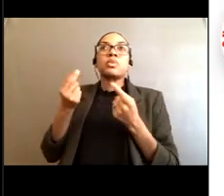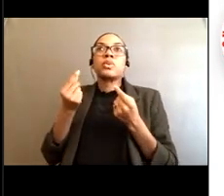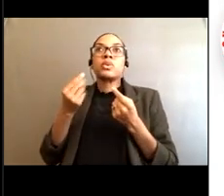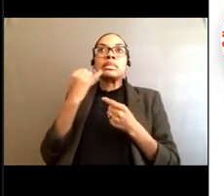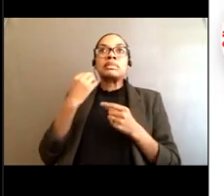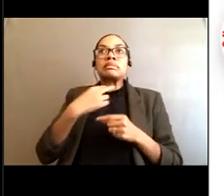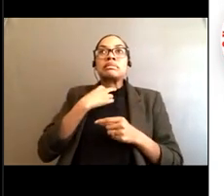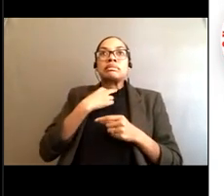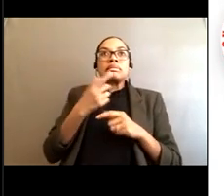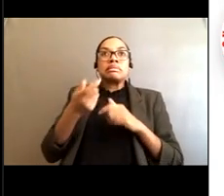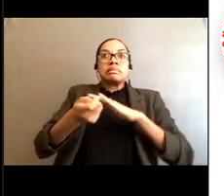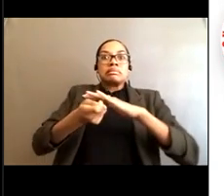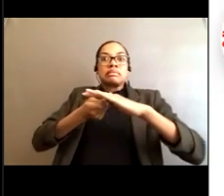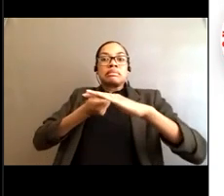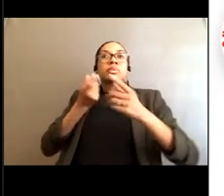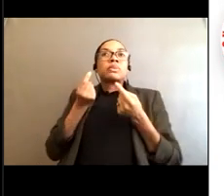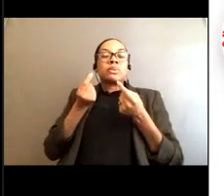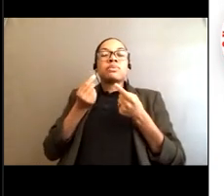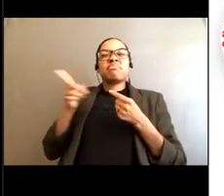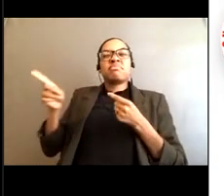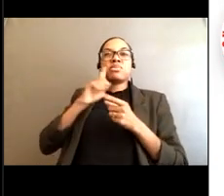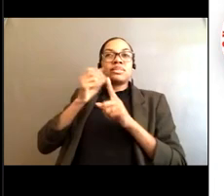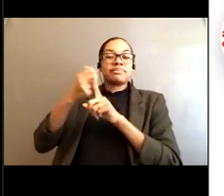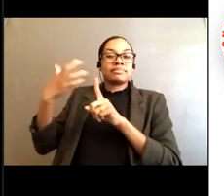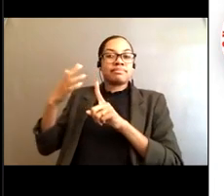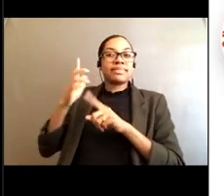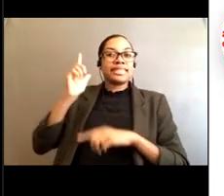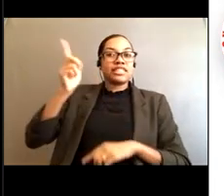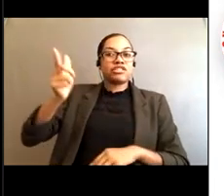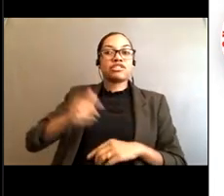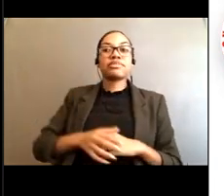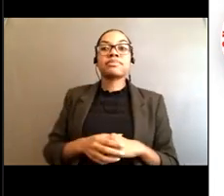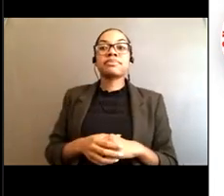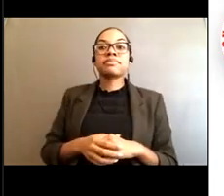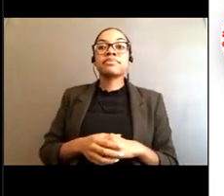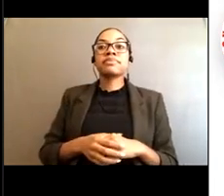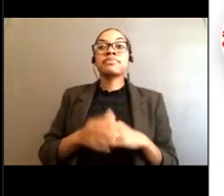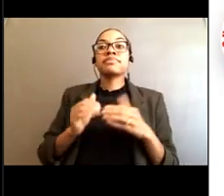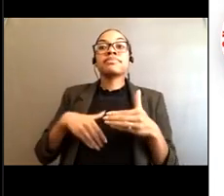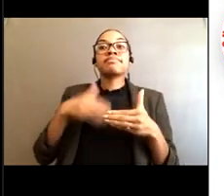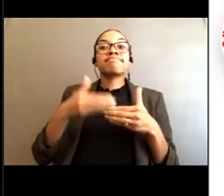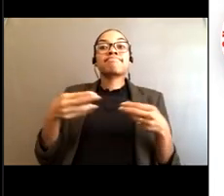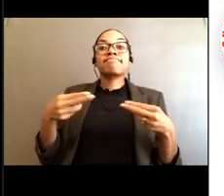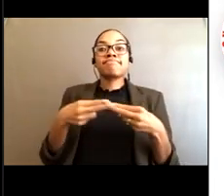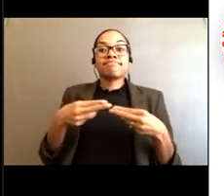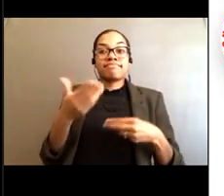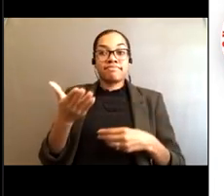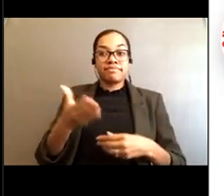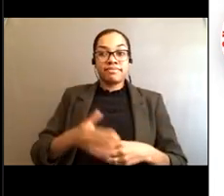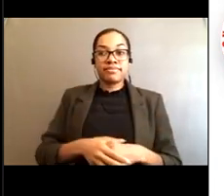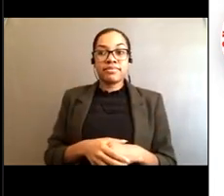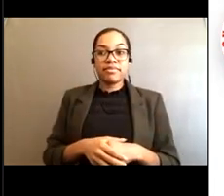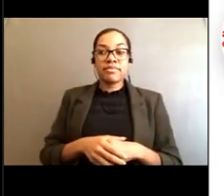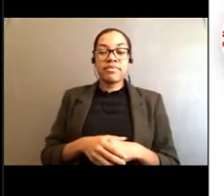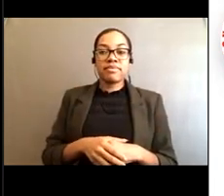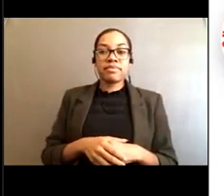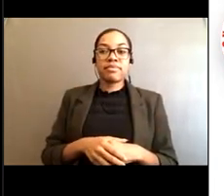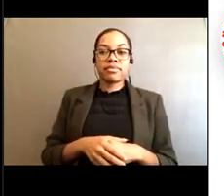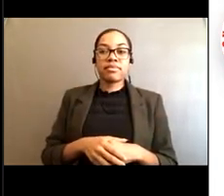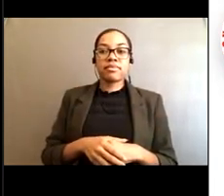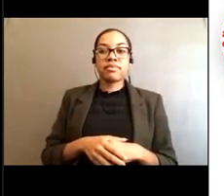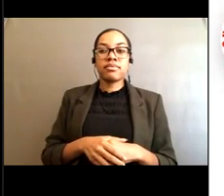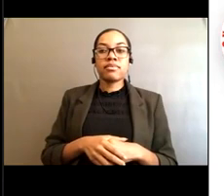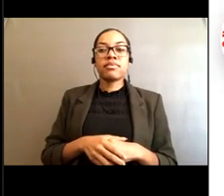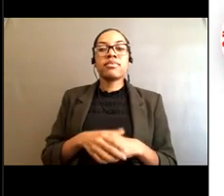So rip currents form in different ways, but the easiest way to discuss this is if you have a lot of waves moving